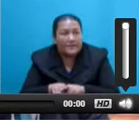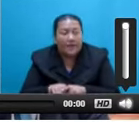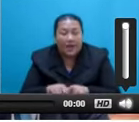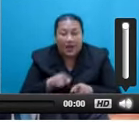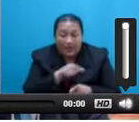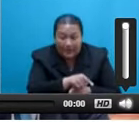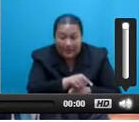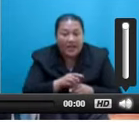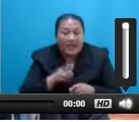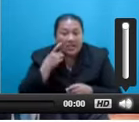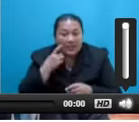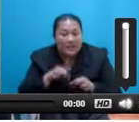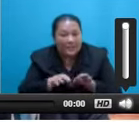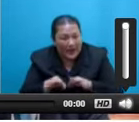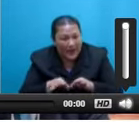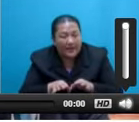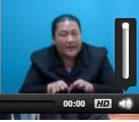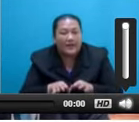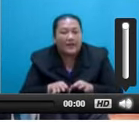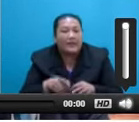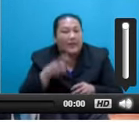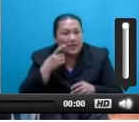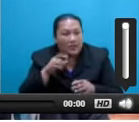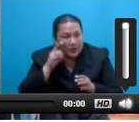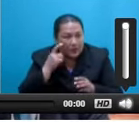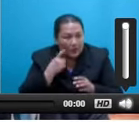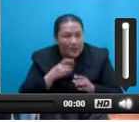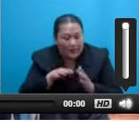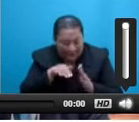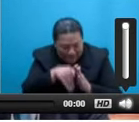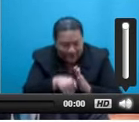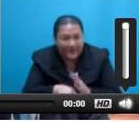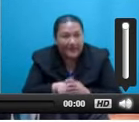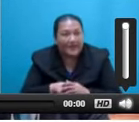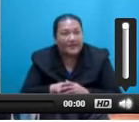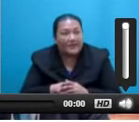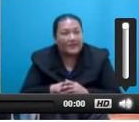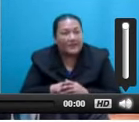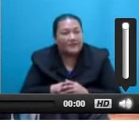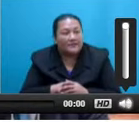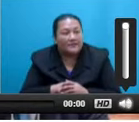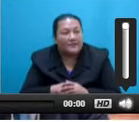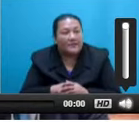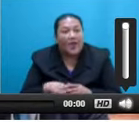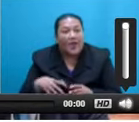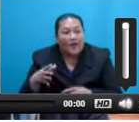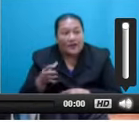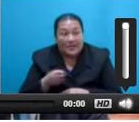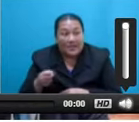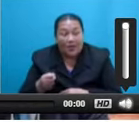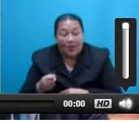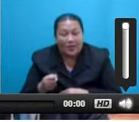the cover industry, then I must say without hesitation that it is ridiculous and deployed by all the stakeholders in the cover industry.